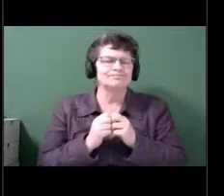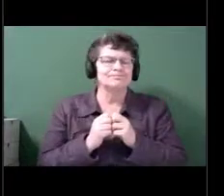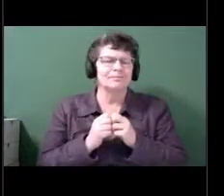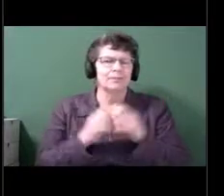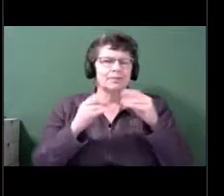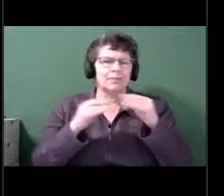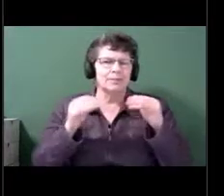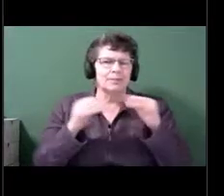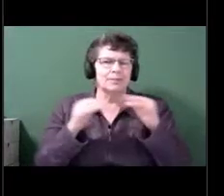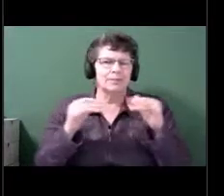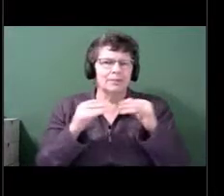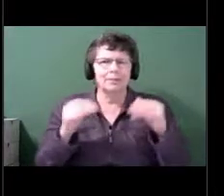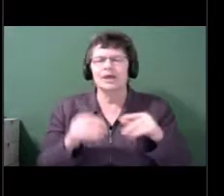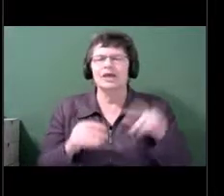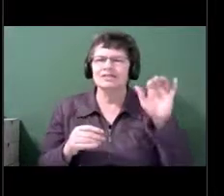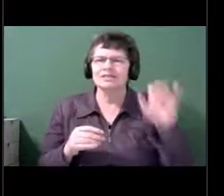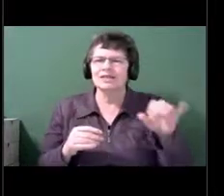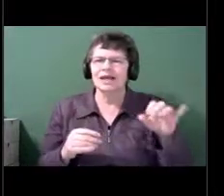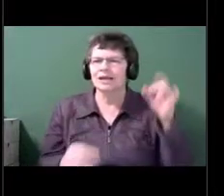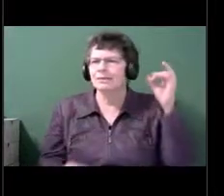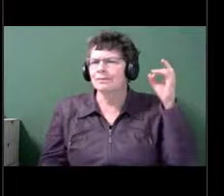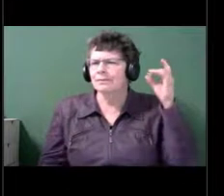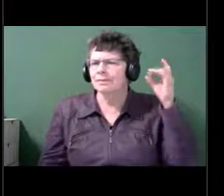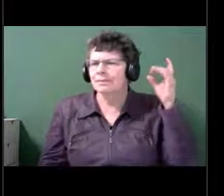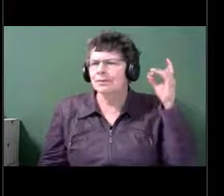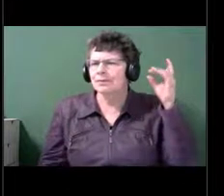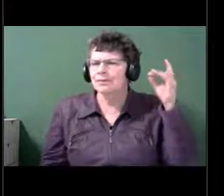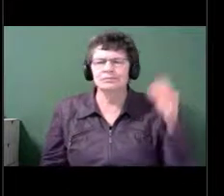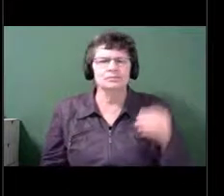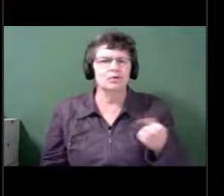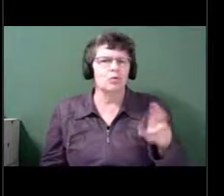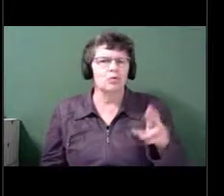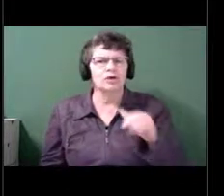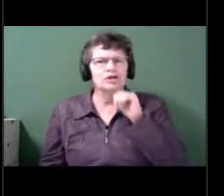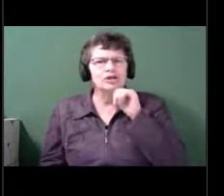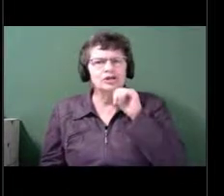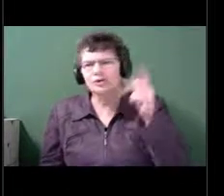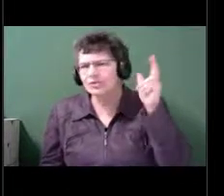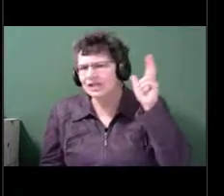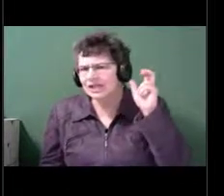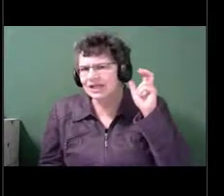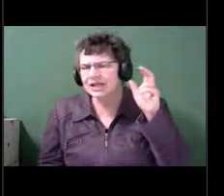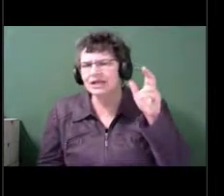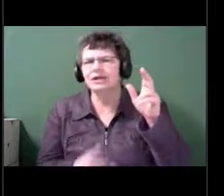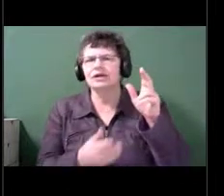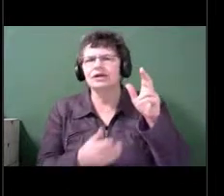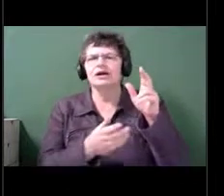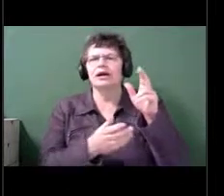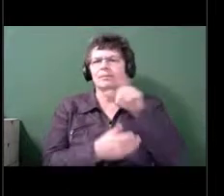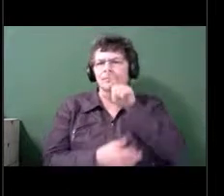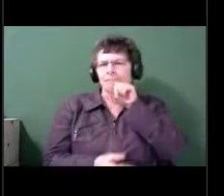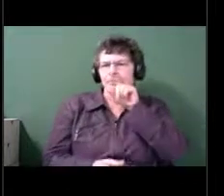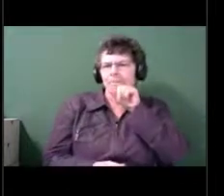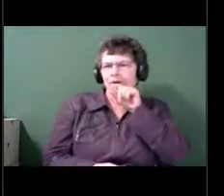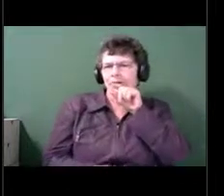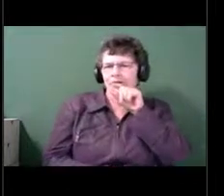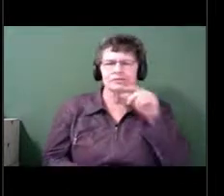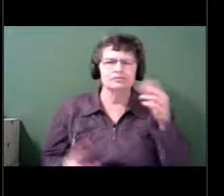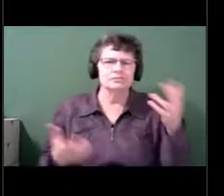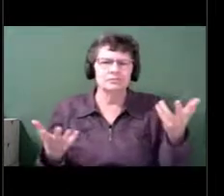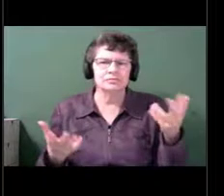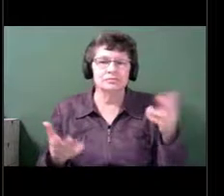well your brain can work when you are doing things which might be